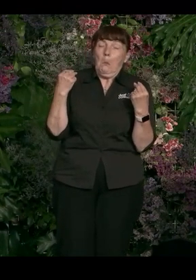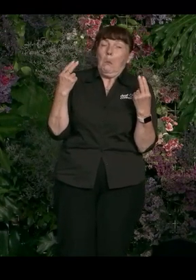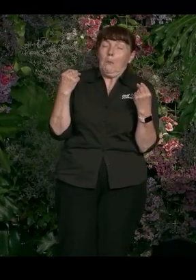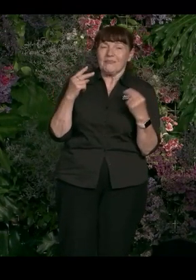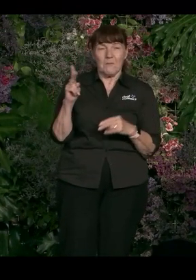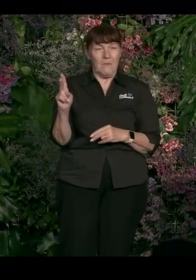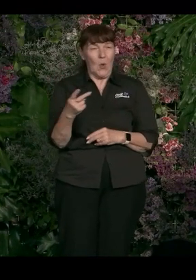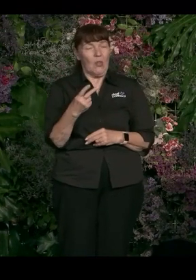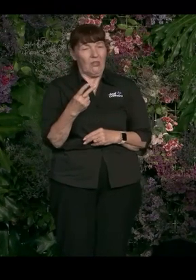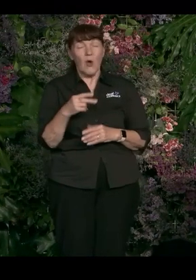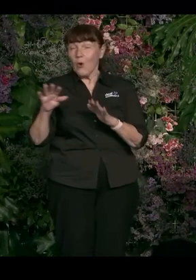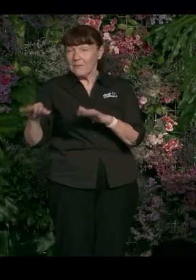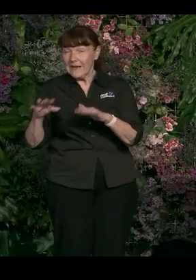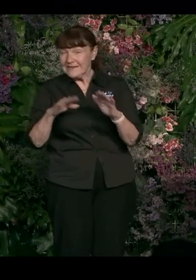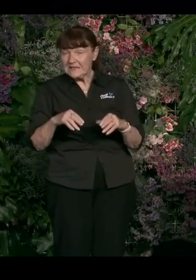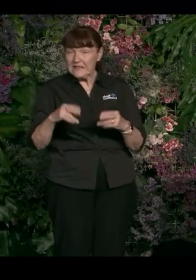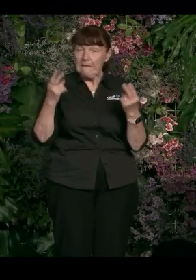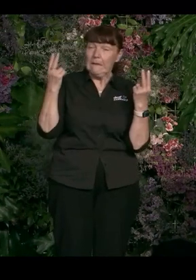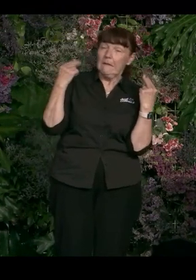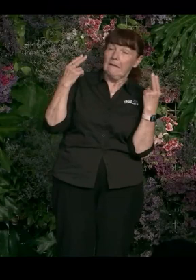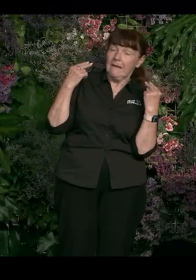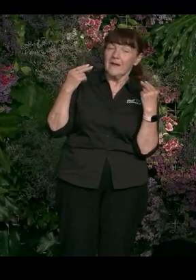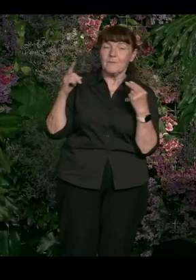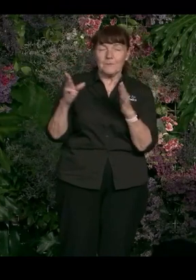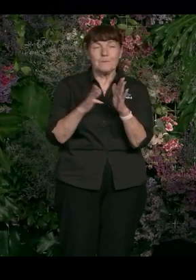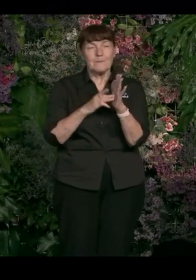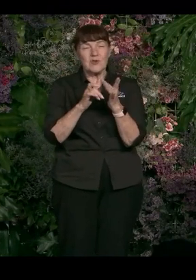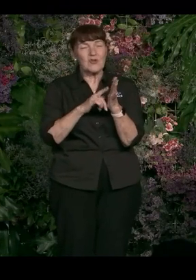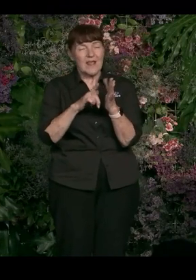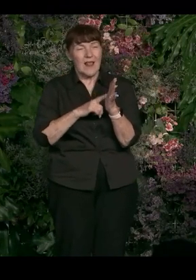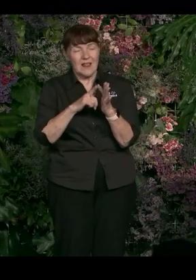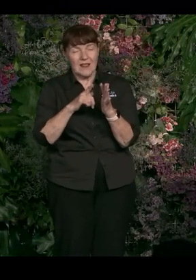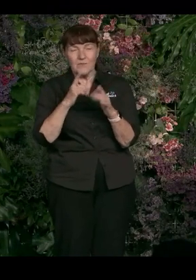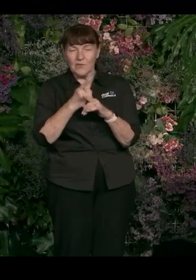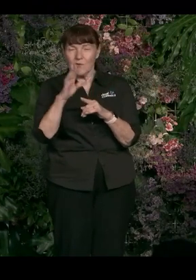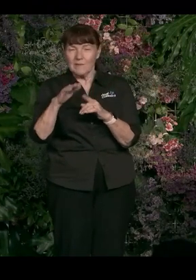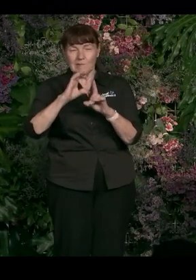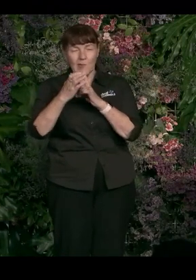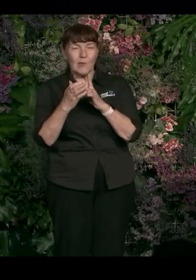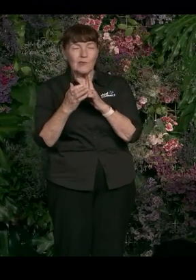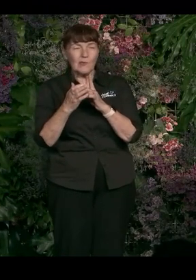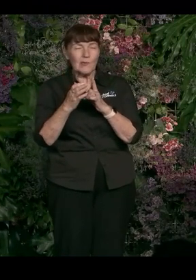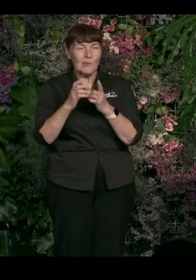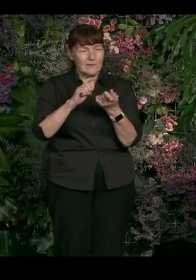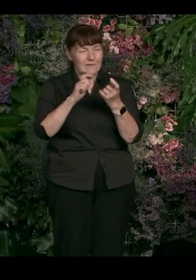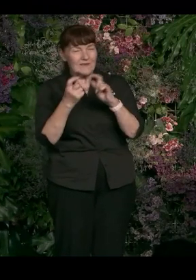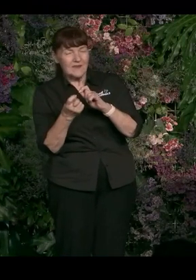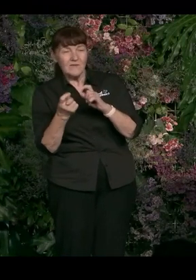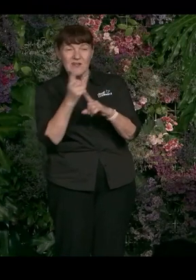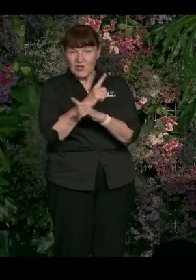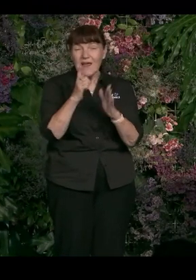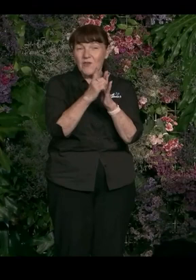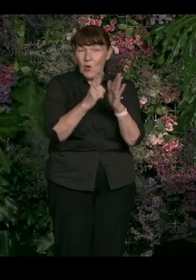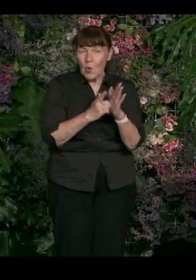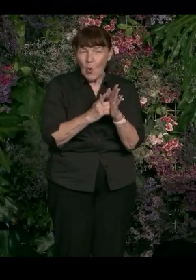Based on what Michelle has said about that kind of cultural shift of not just changing laws, but then also